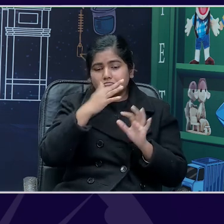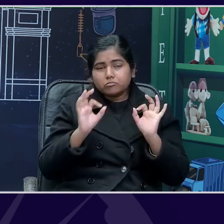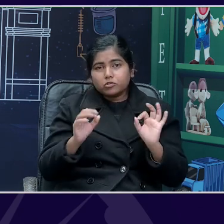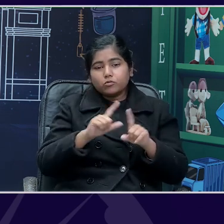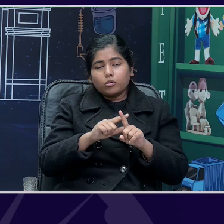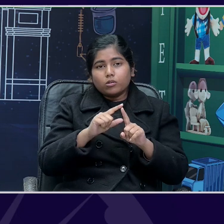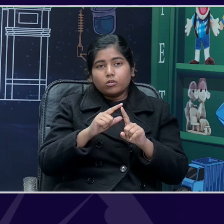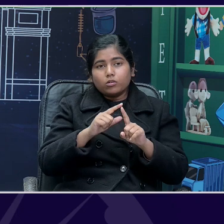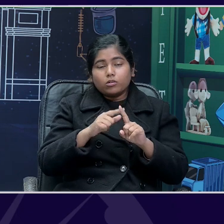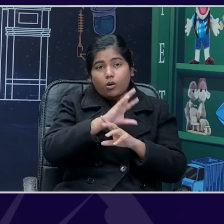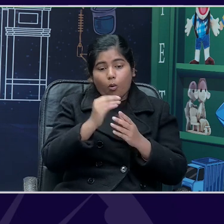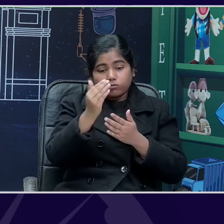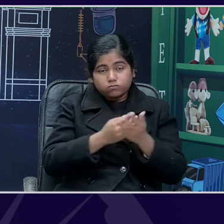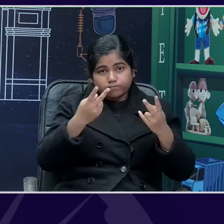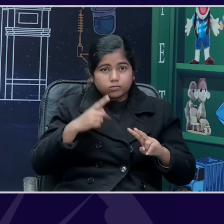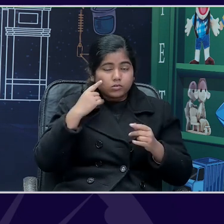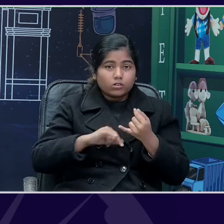everything. sign language.